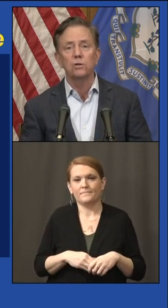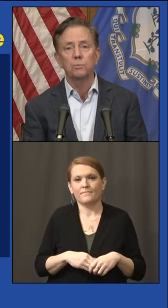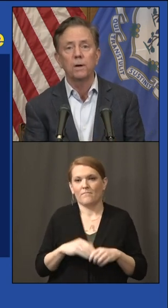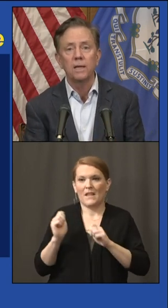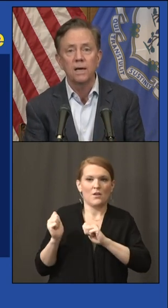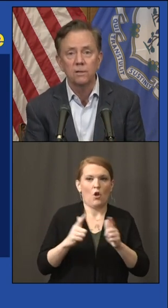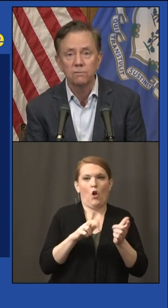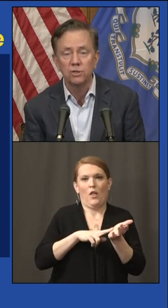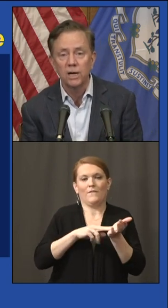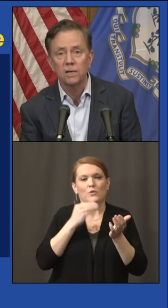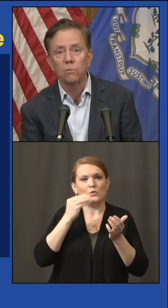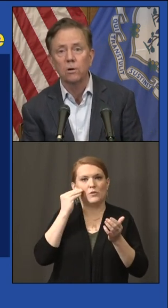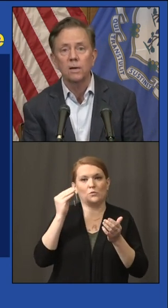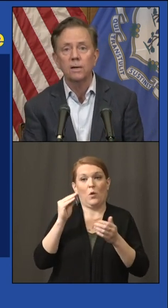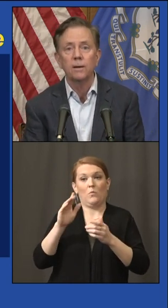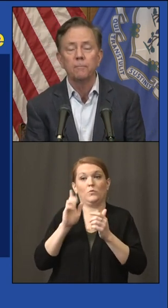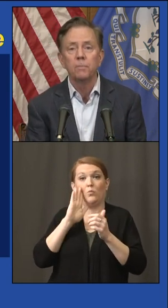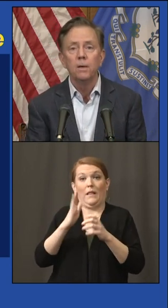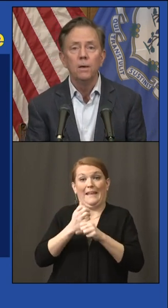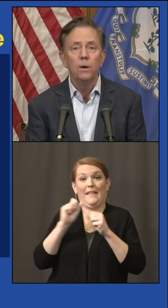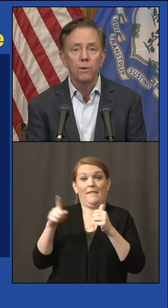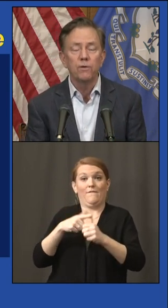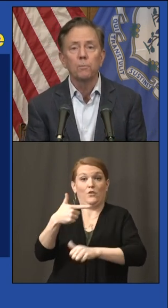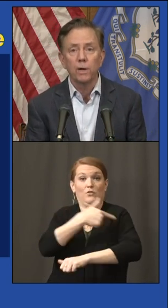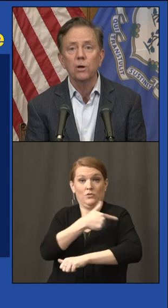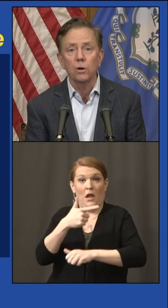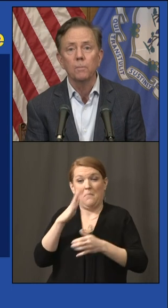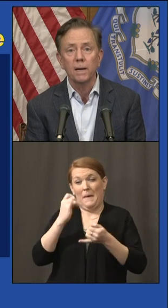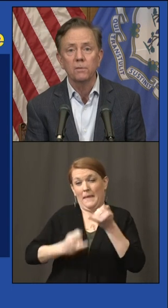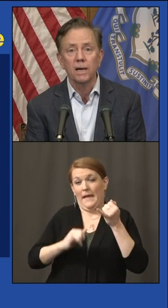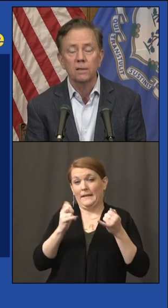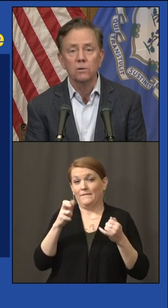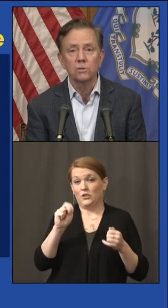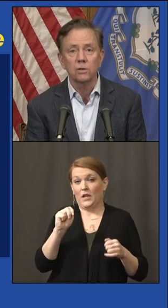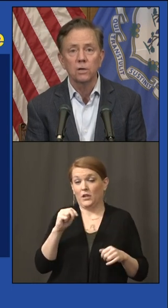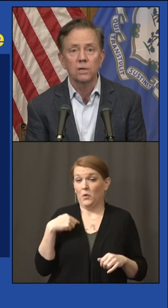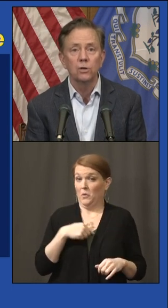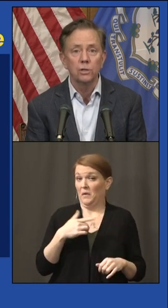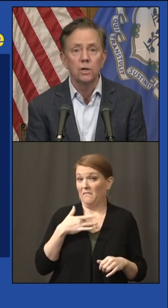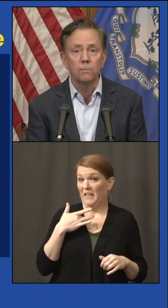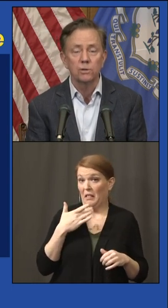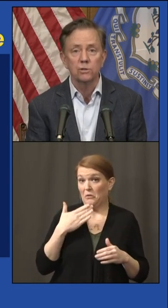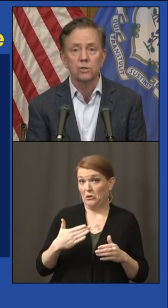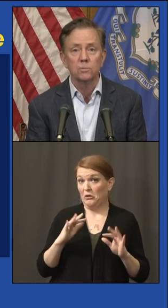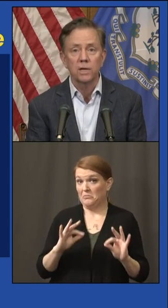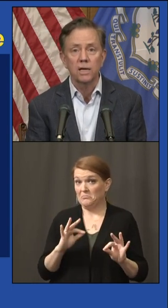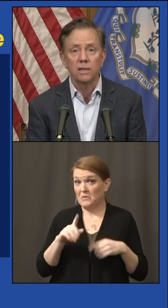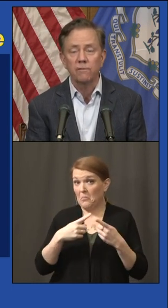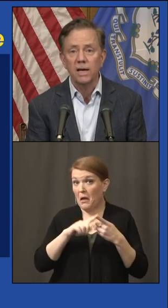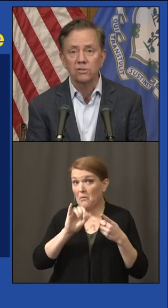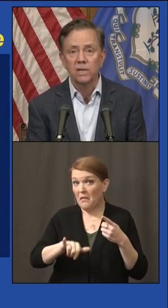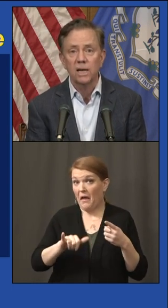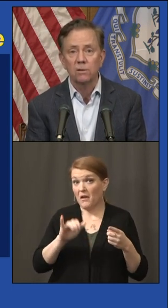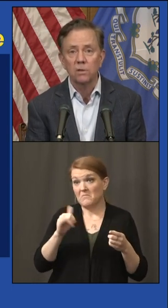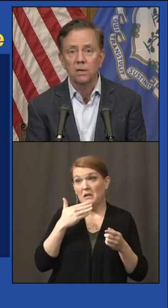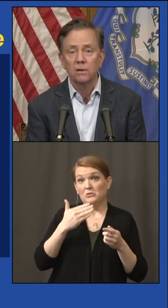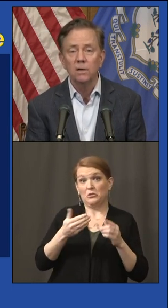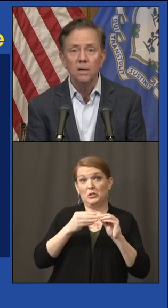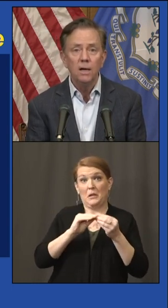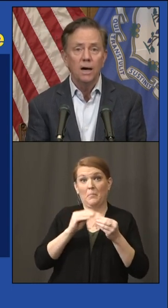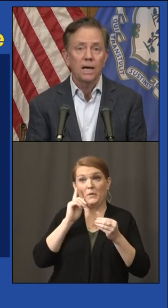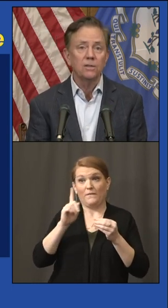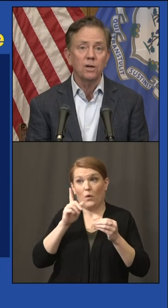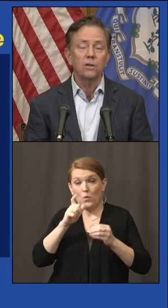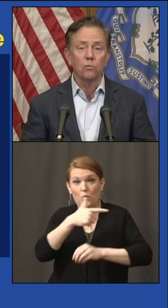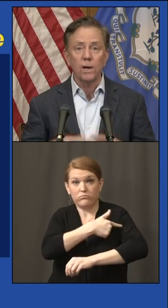first dose by the end of January. We feel pretty good about that. Those are good numbers in terms of getting the vaccine out there.